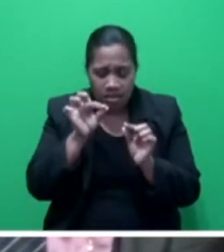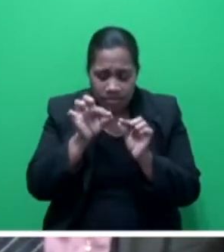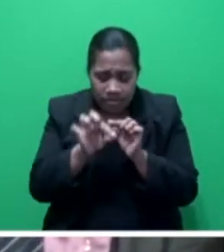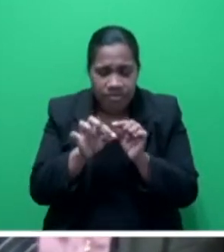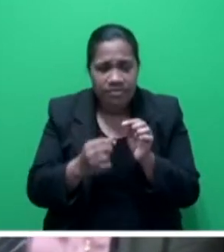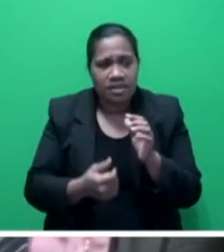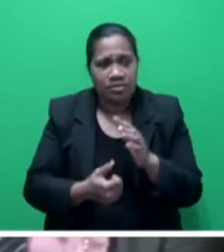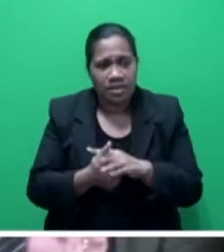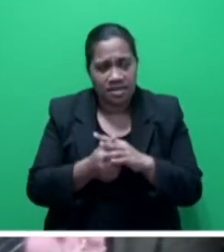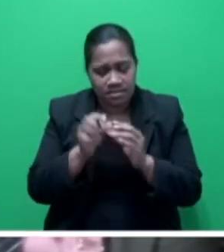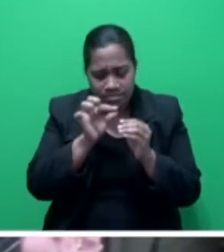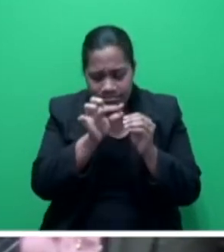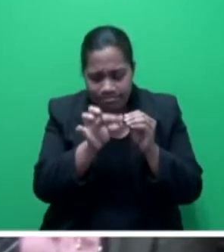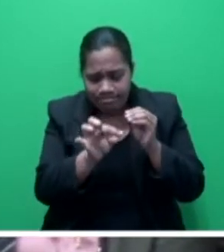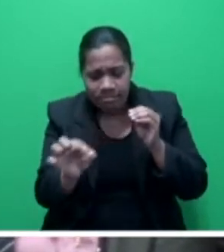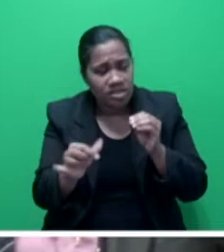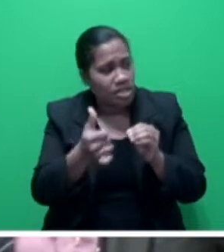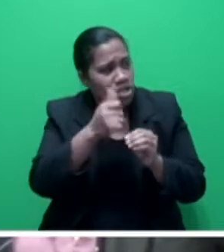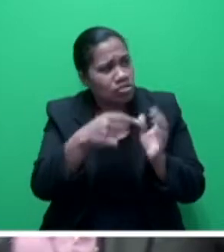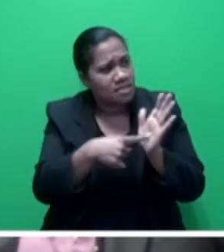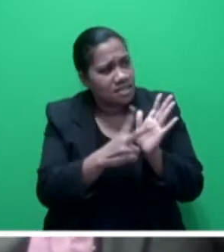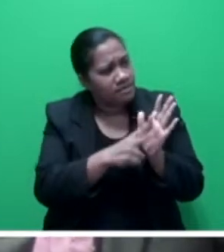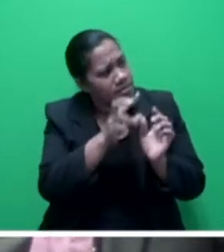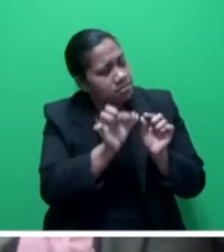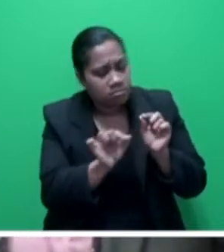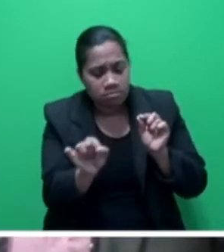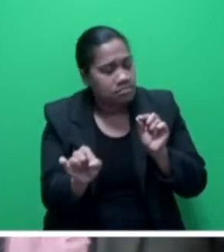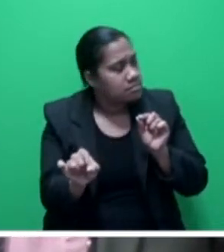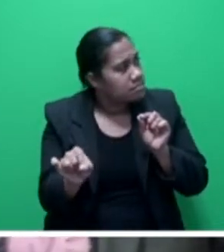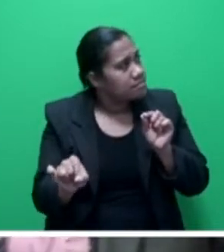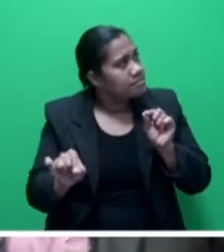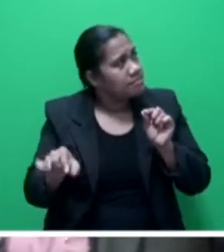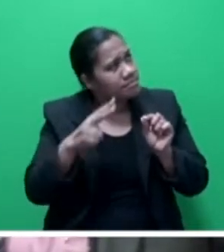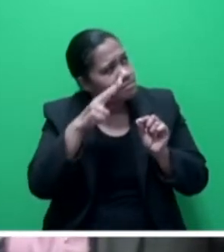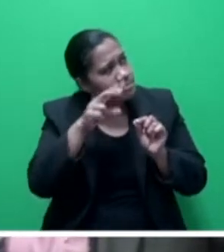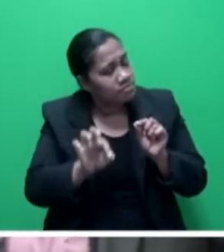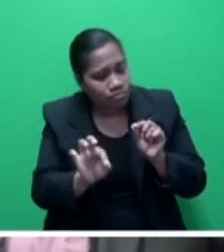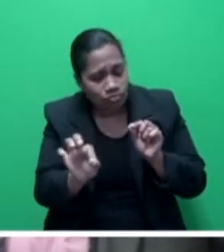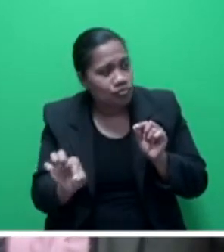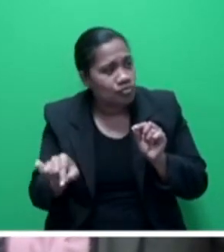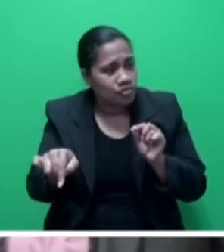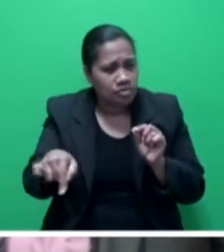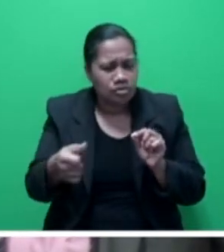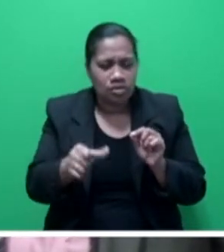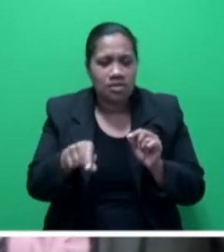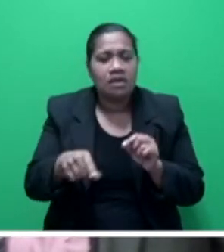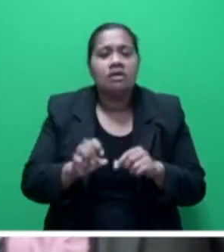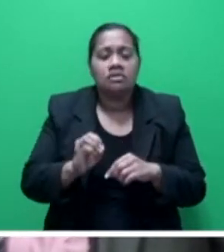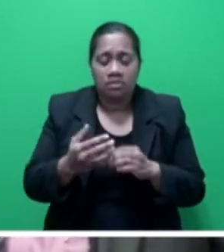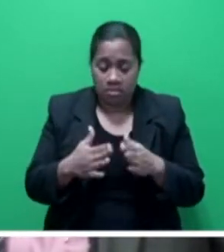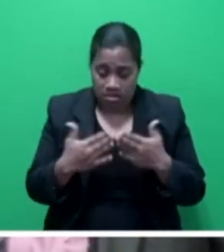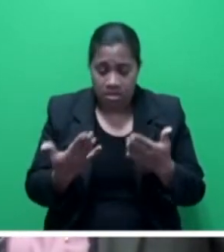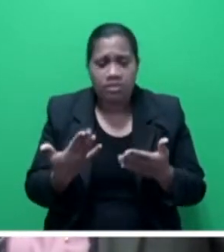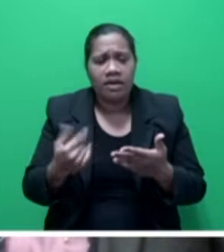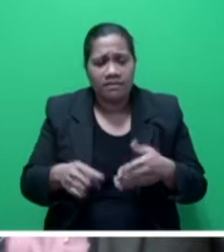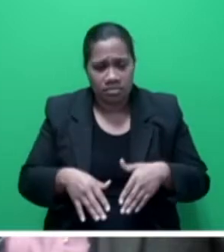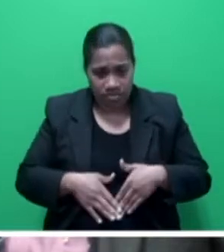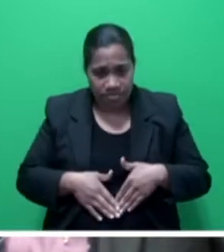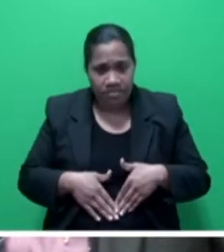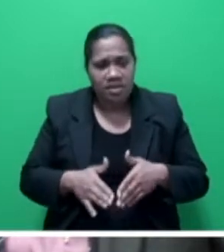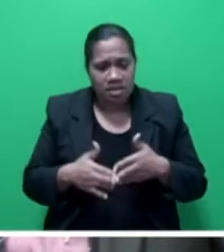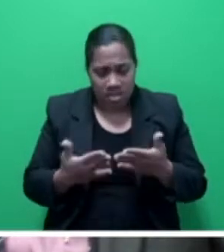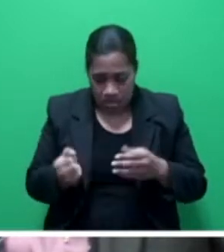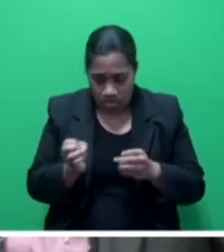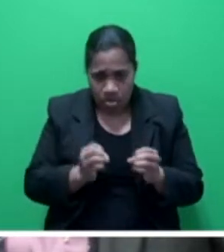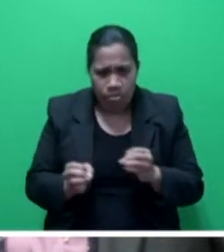and using the TV monitor to be able to utilize that. And now we have also in the abdomen, so operating on the liver,